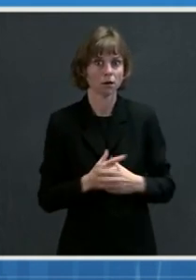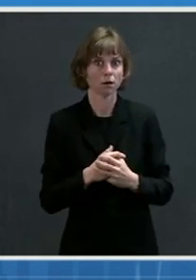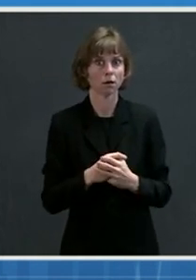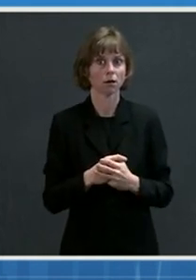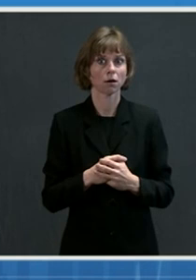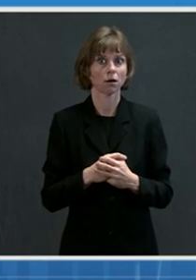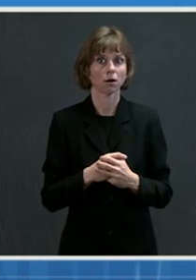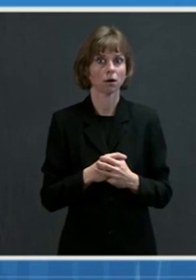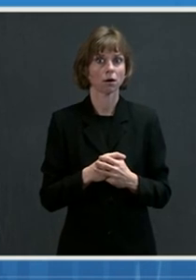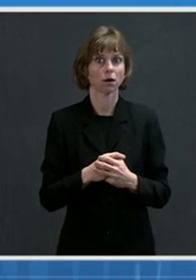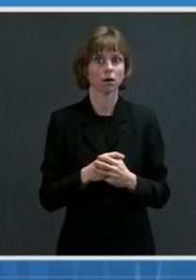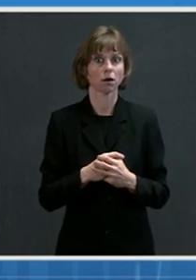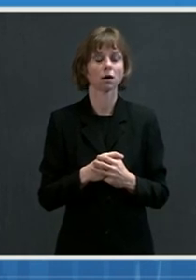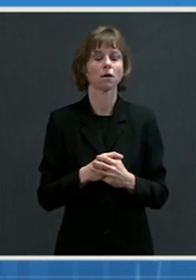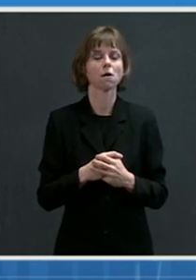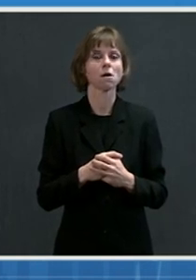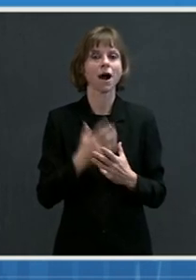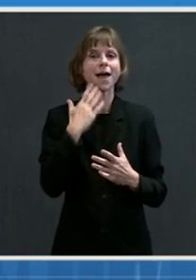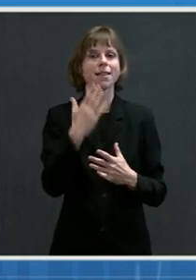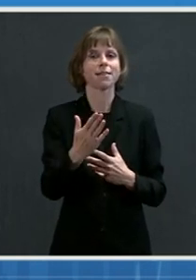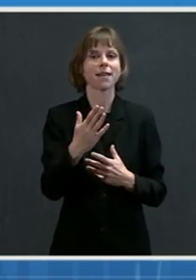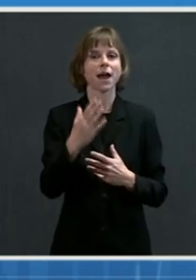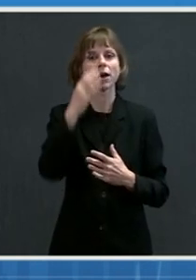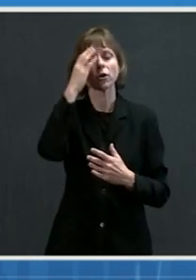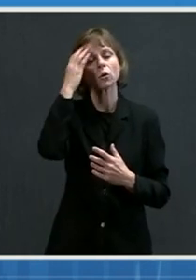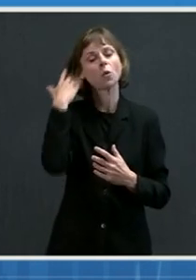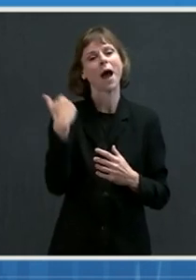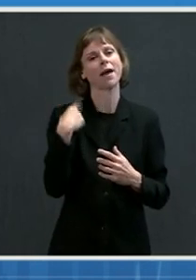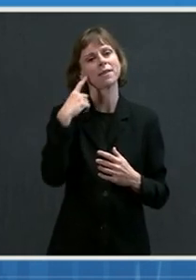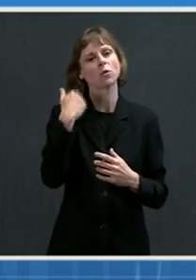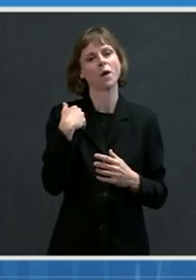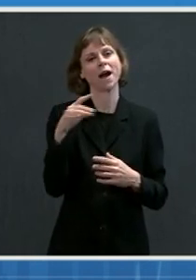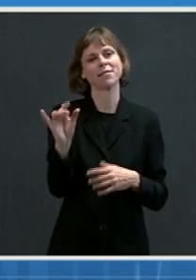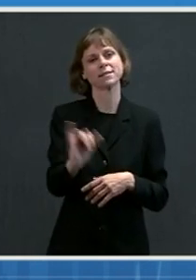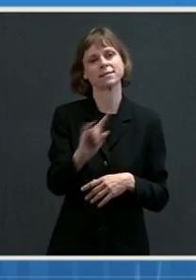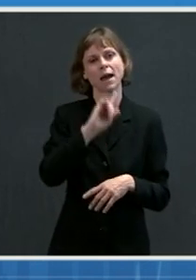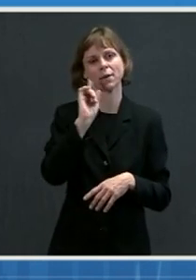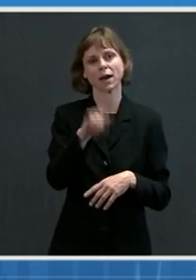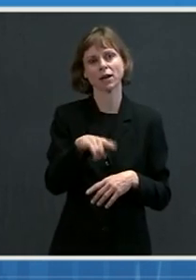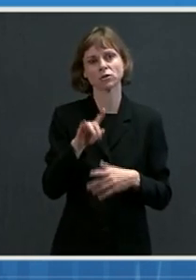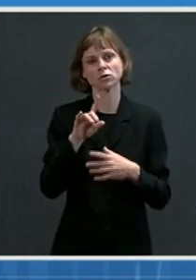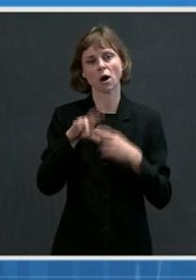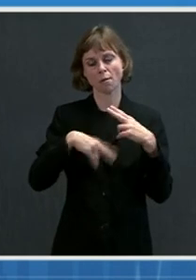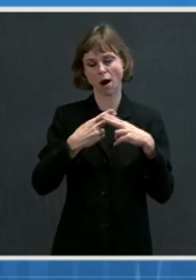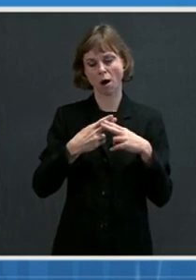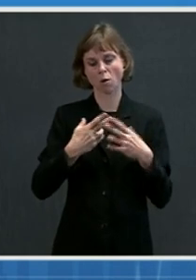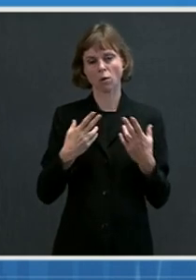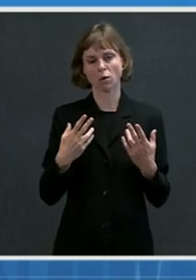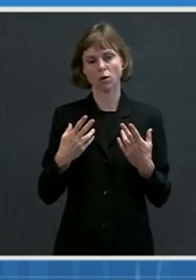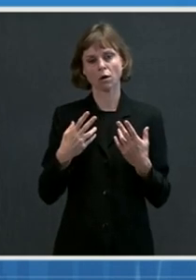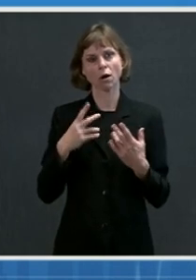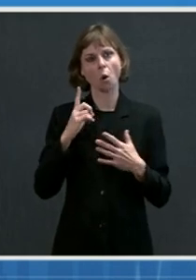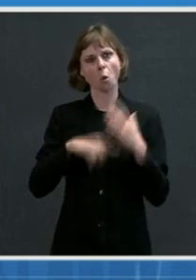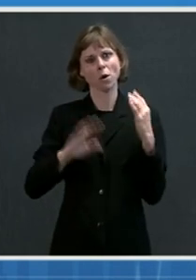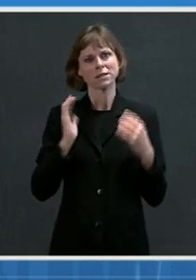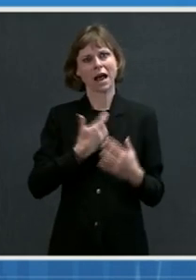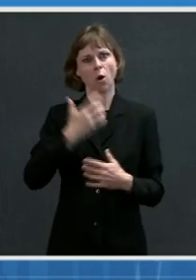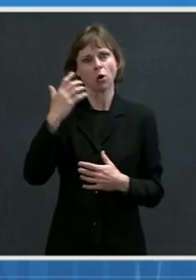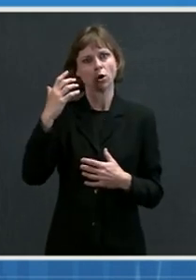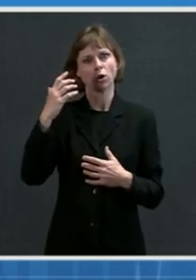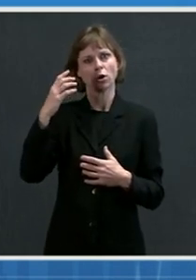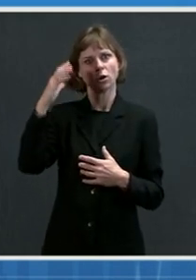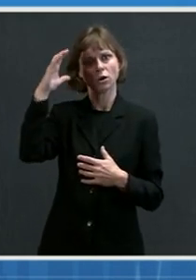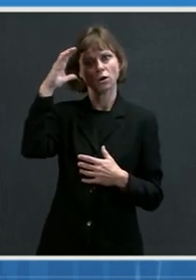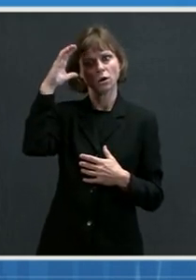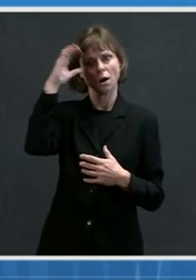Thank you, Kristen. I think we have the same answer with regard to what our view on masks and what the president